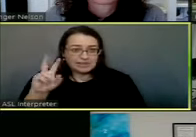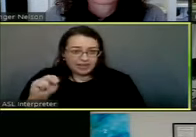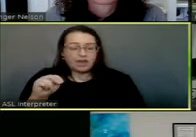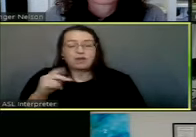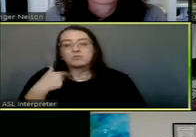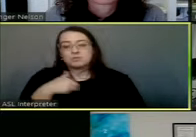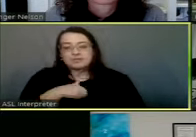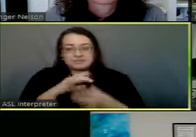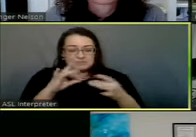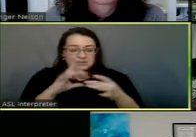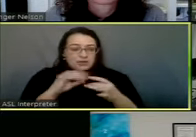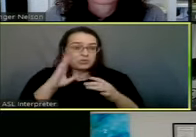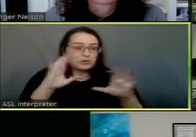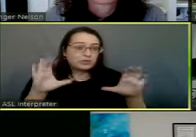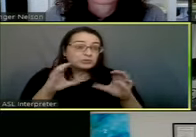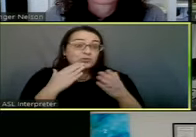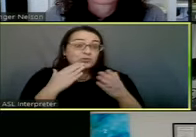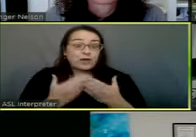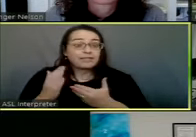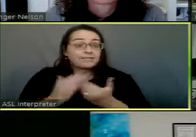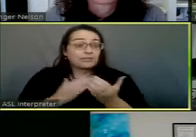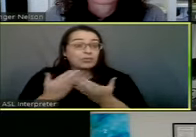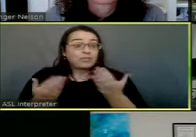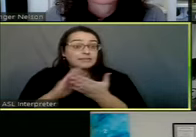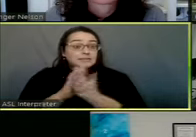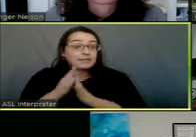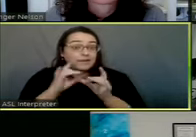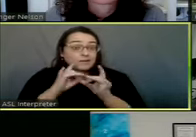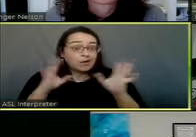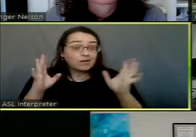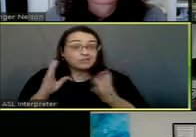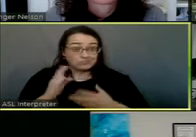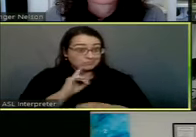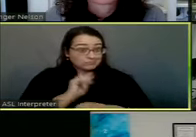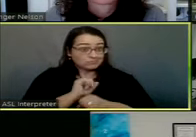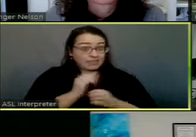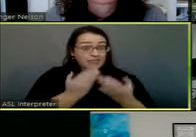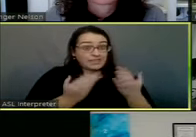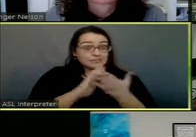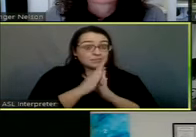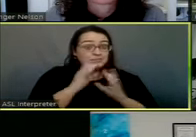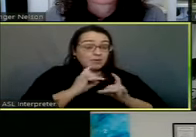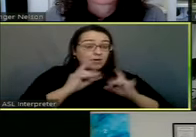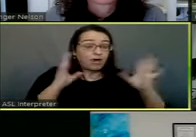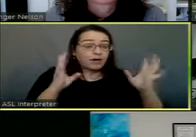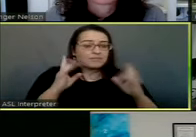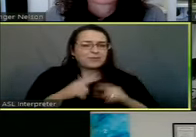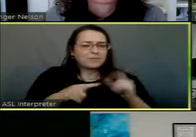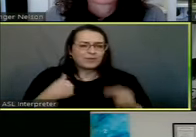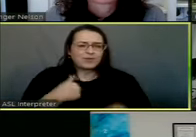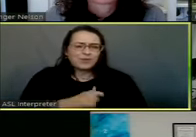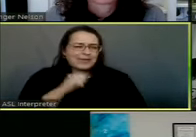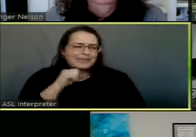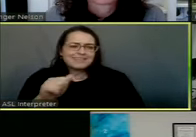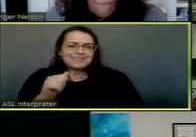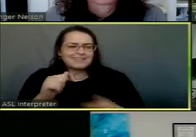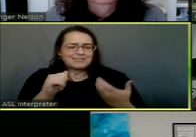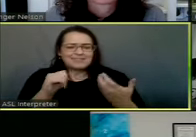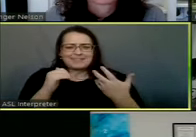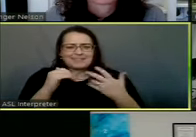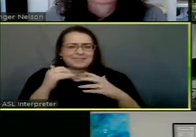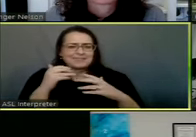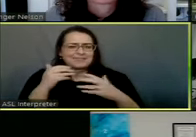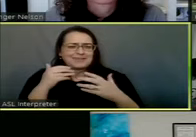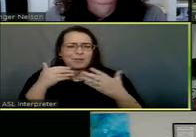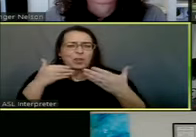would do well, even if things got bad. so guess what? Things got bad and we didn't even come close to what the minimum would